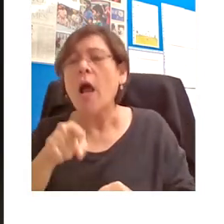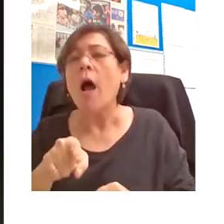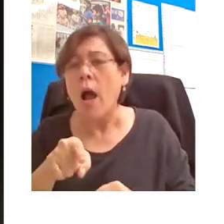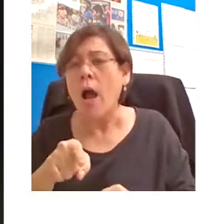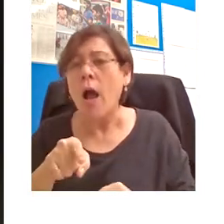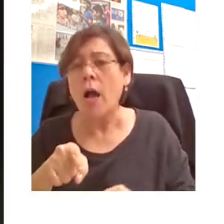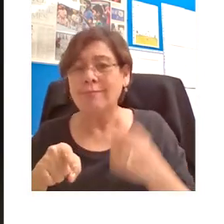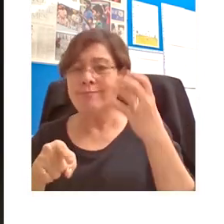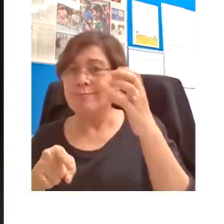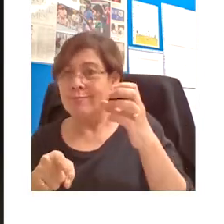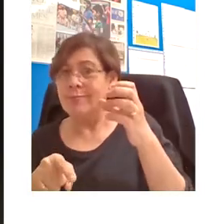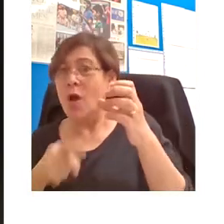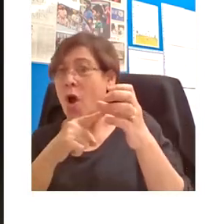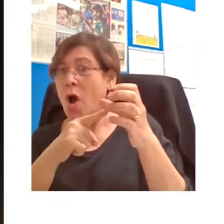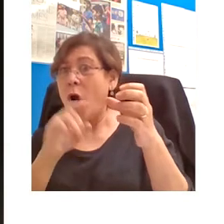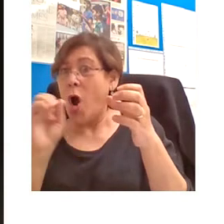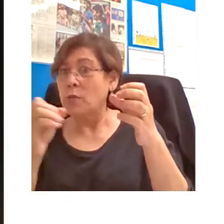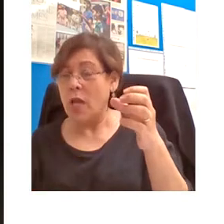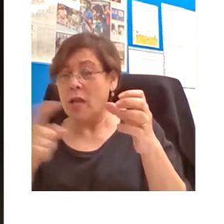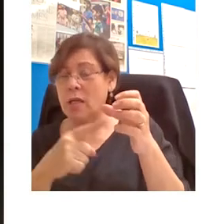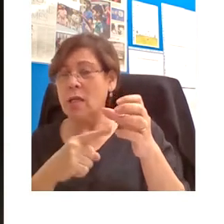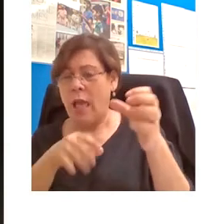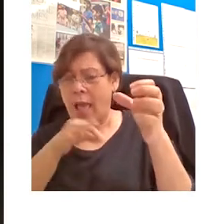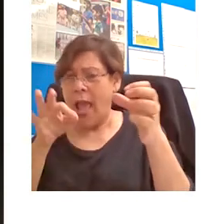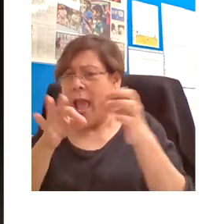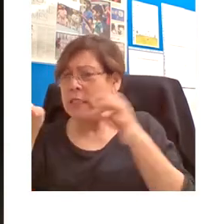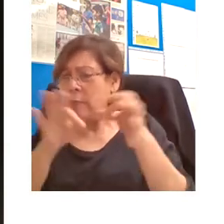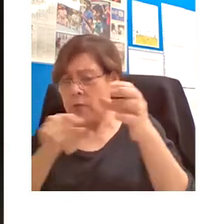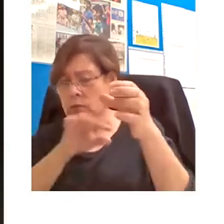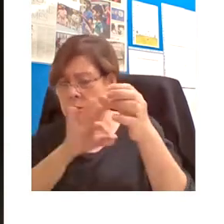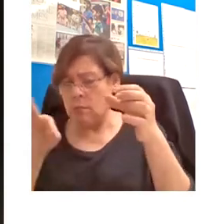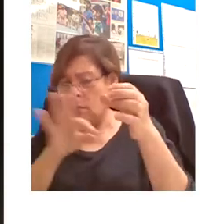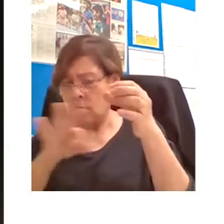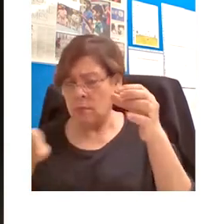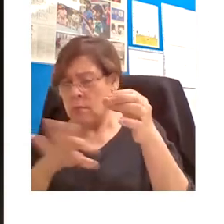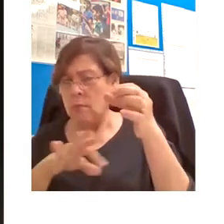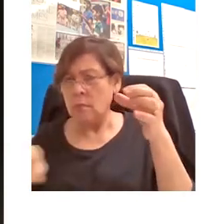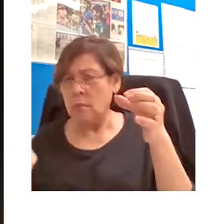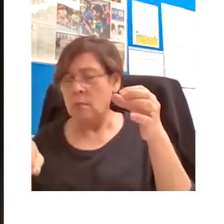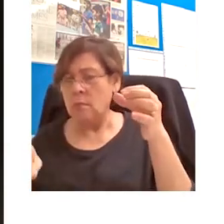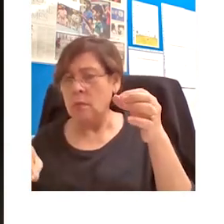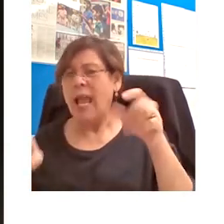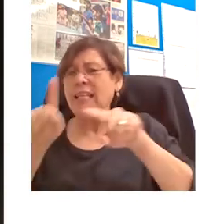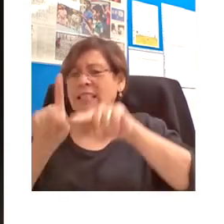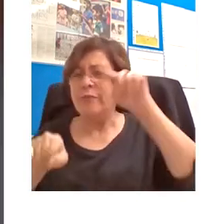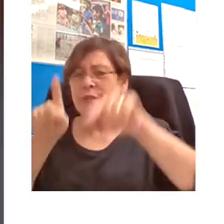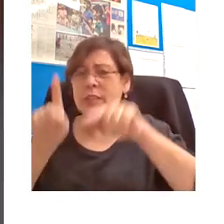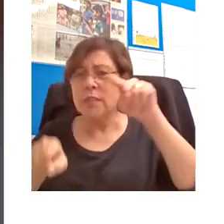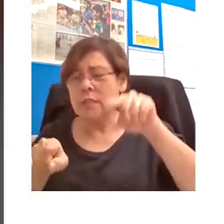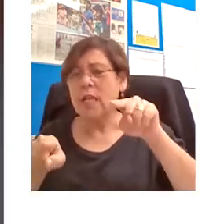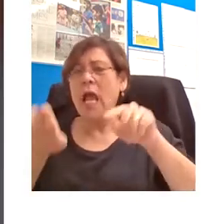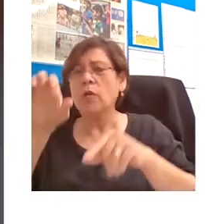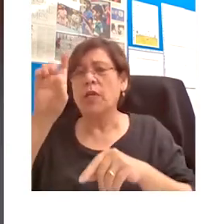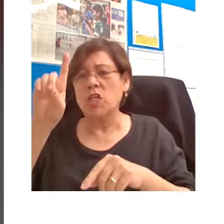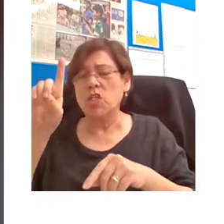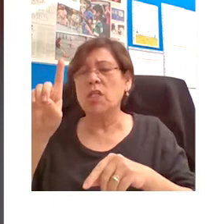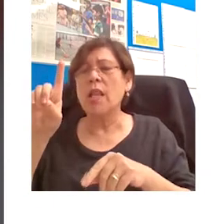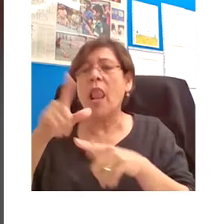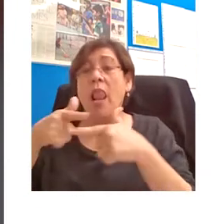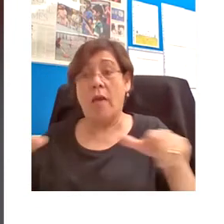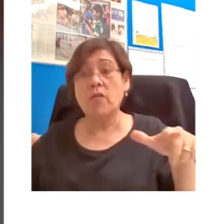and clusters of objects clear to students at many different educational levels. Now,